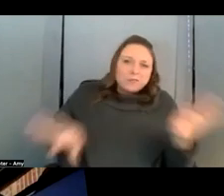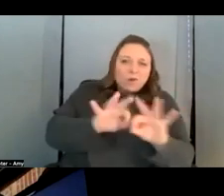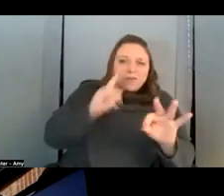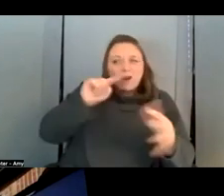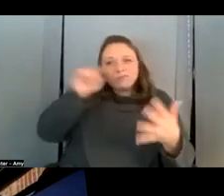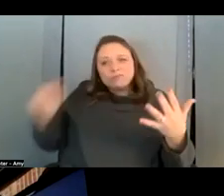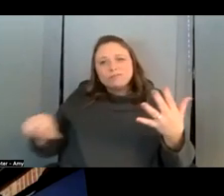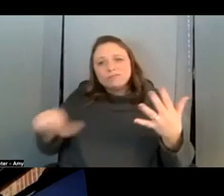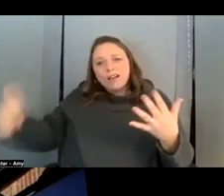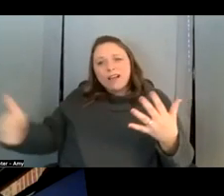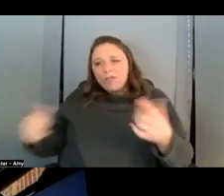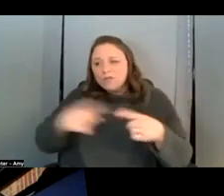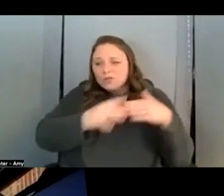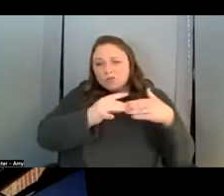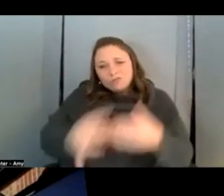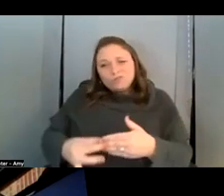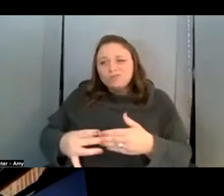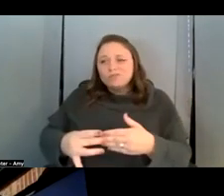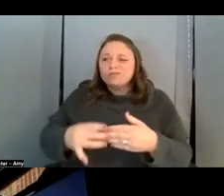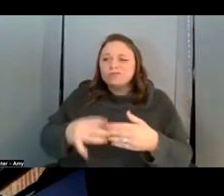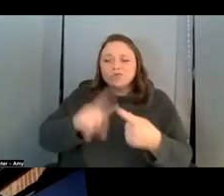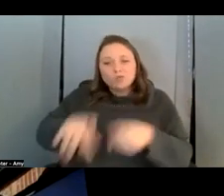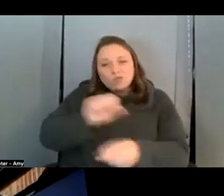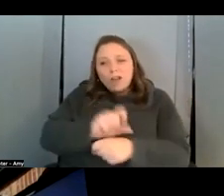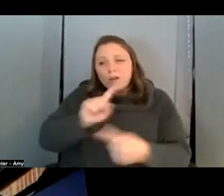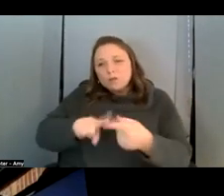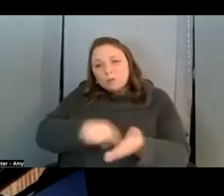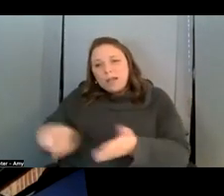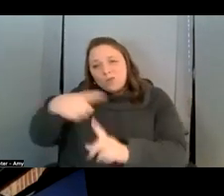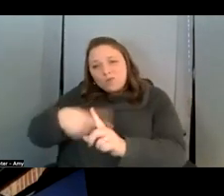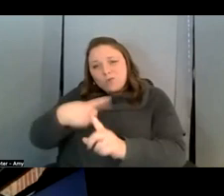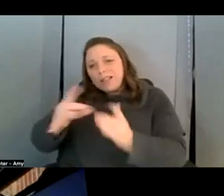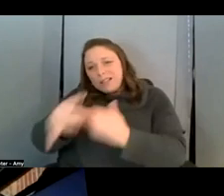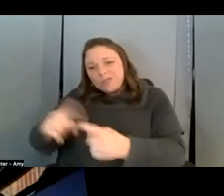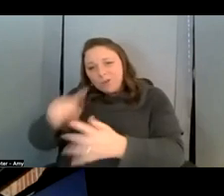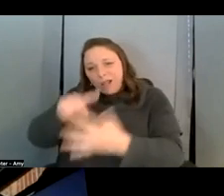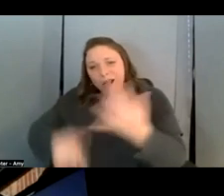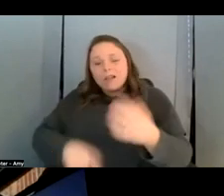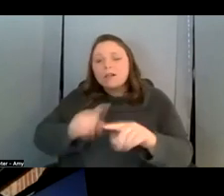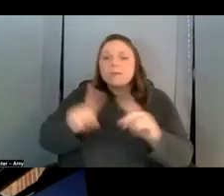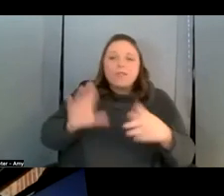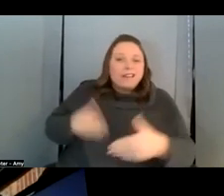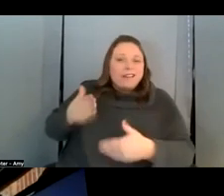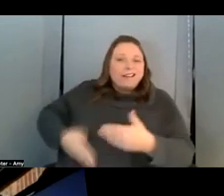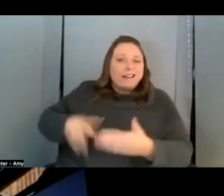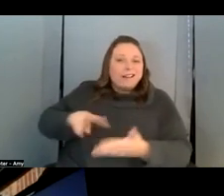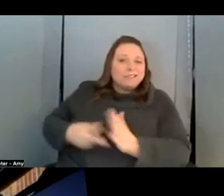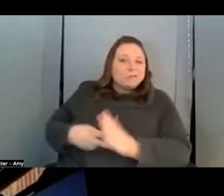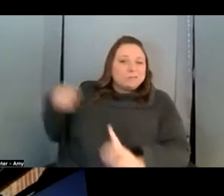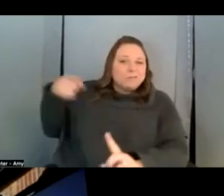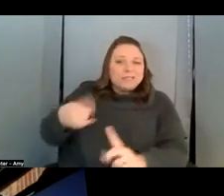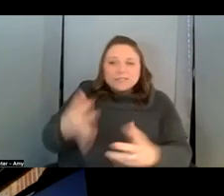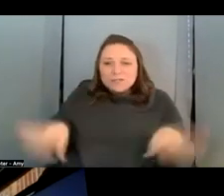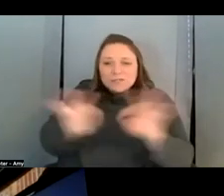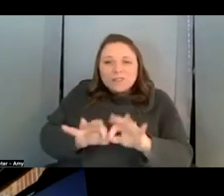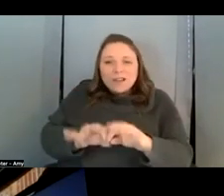you have to have a job in order to pay rent and so on and so forth but what's the what's the ultimate end of the road kind of value that grounds